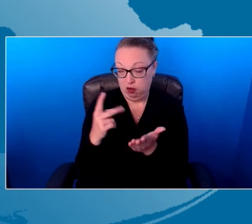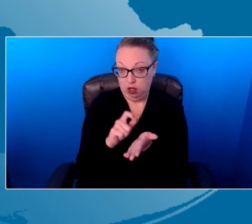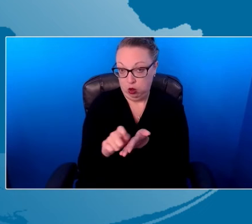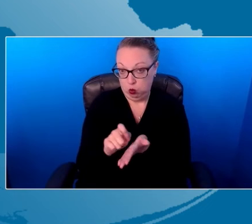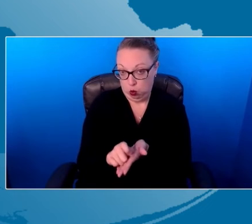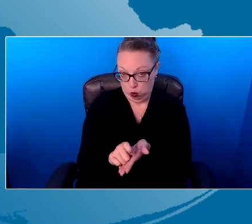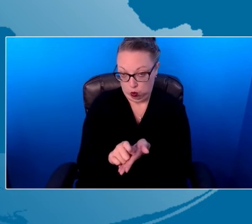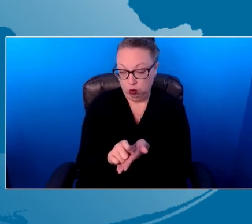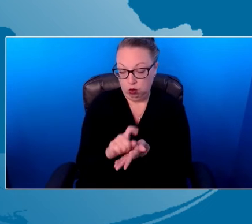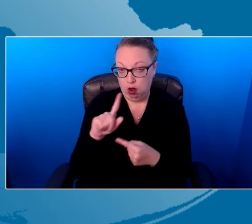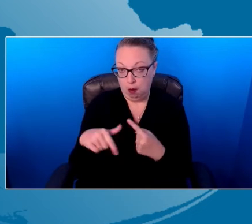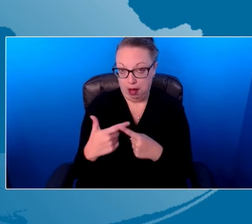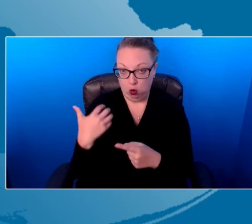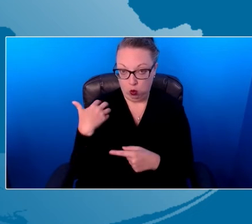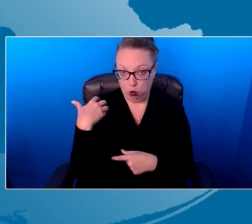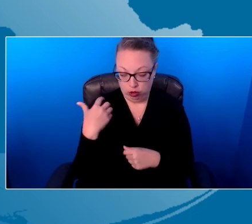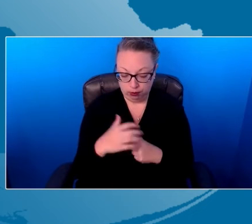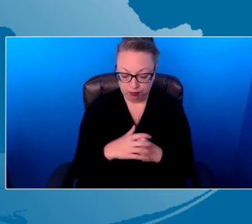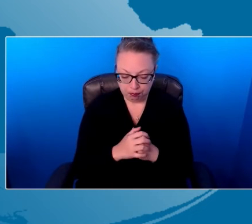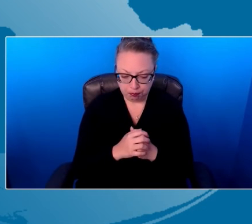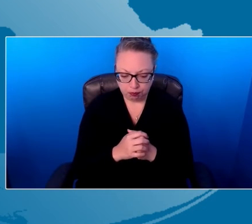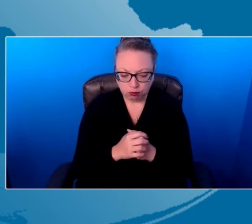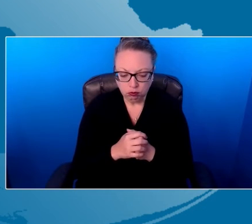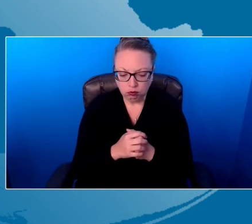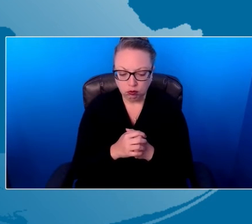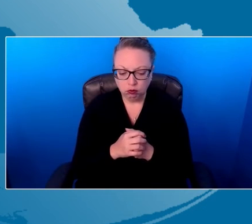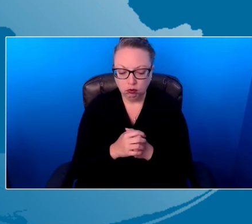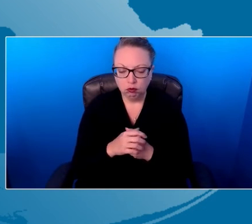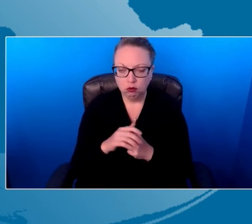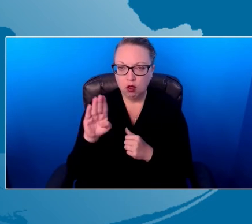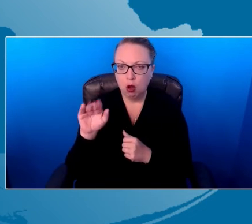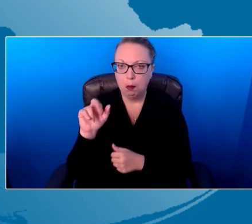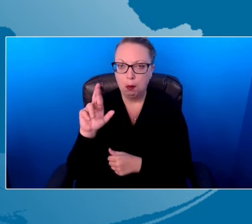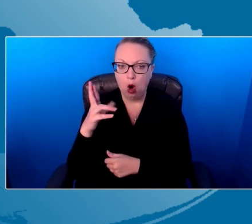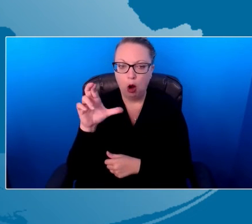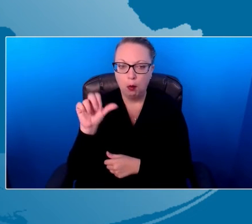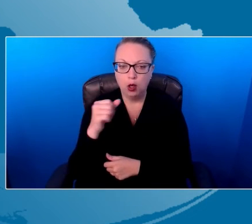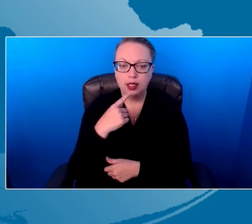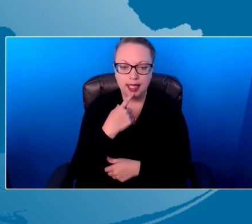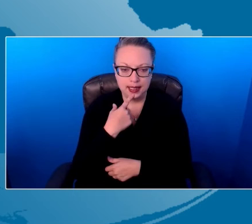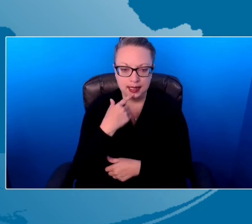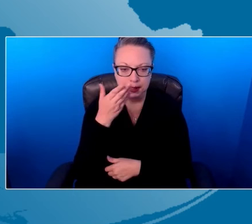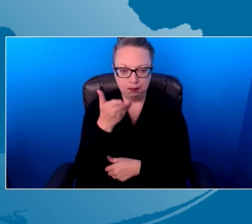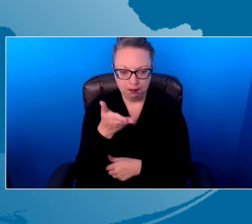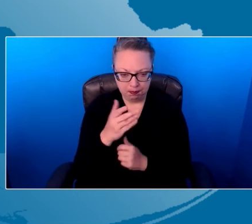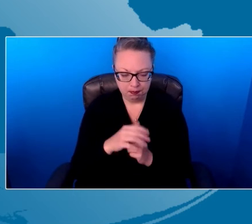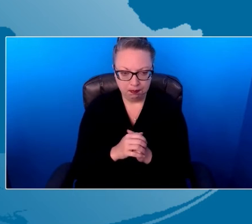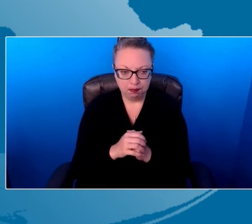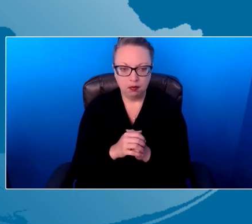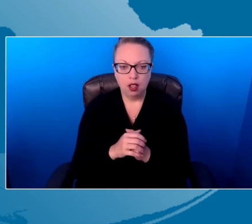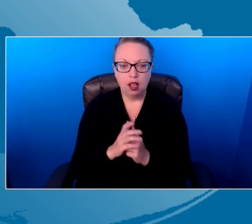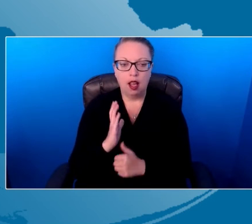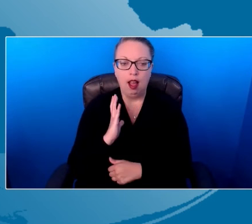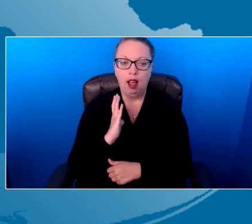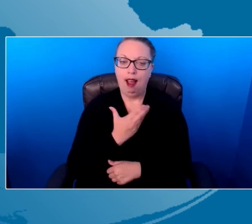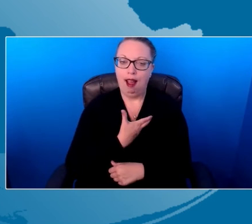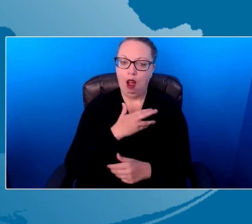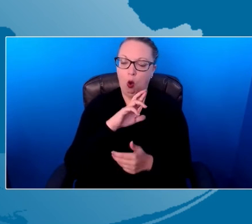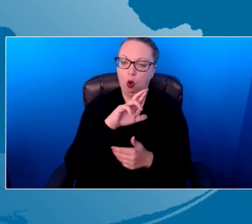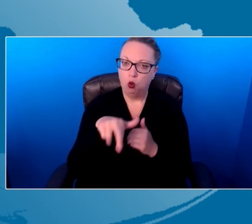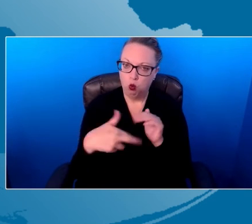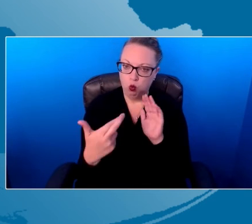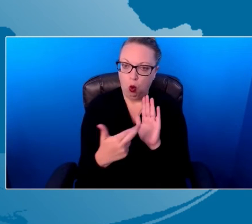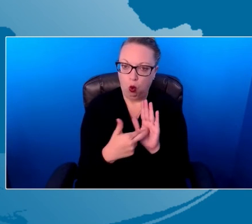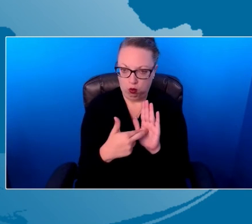Hamft. And she says this, that our role as